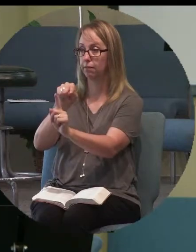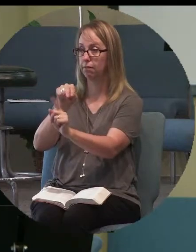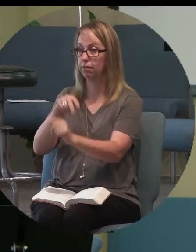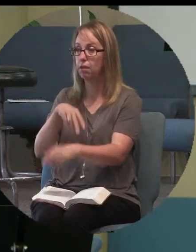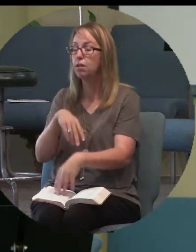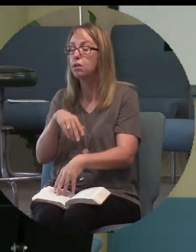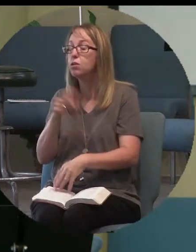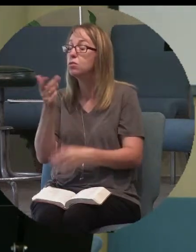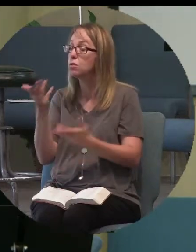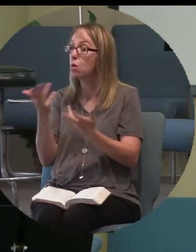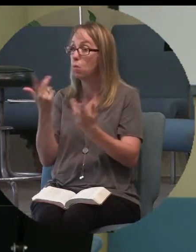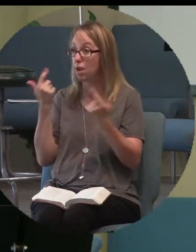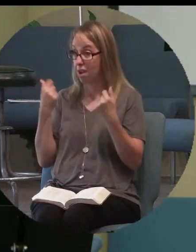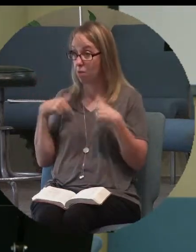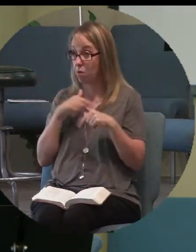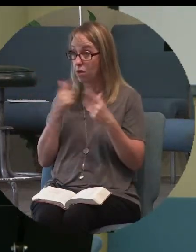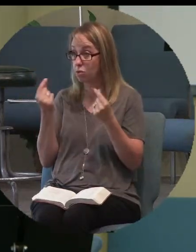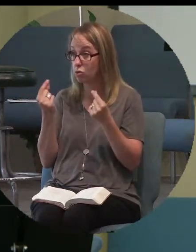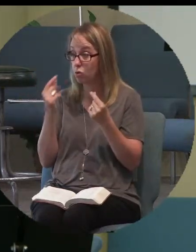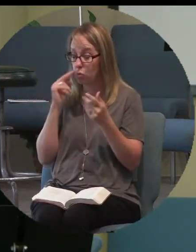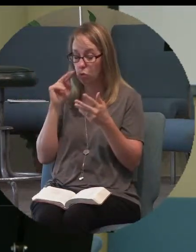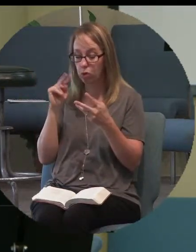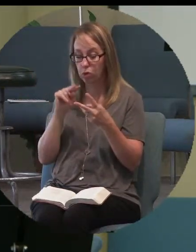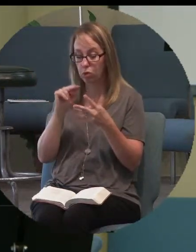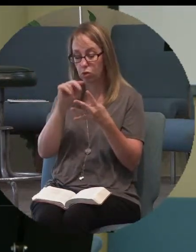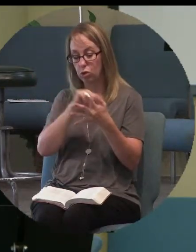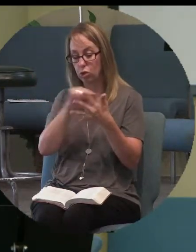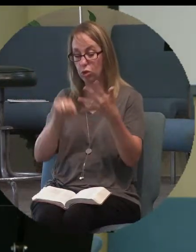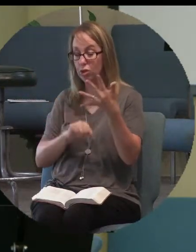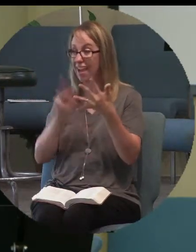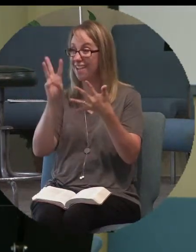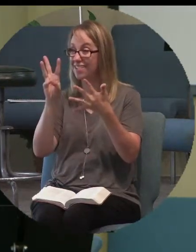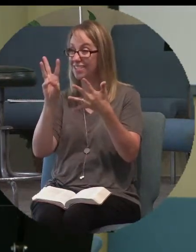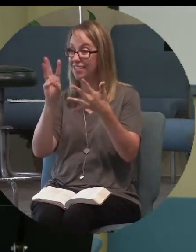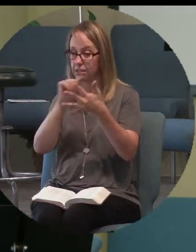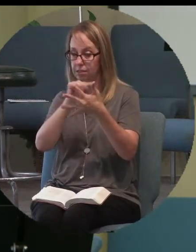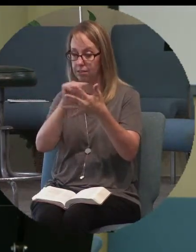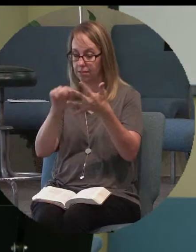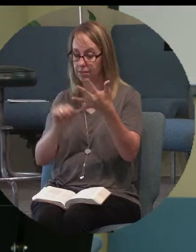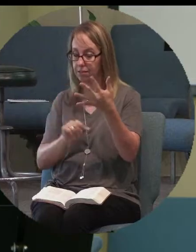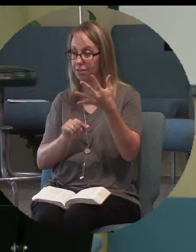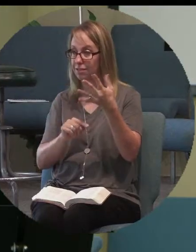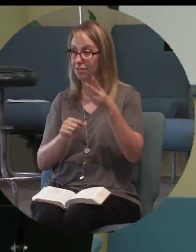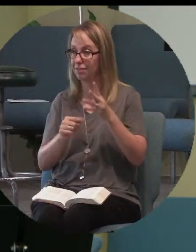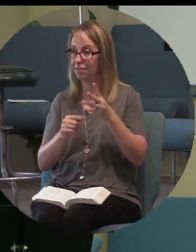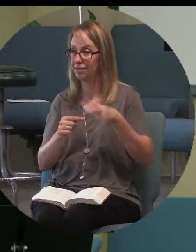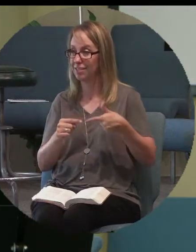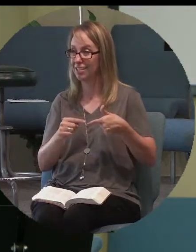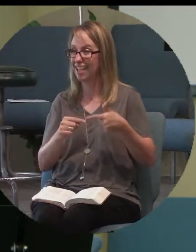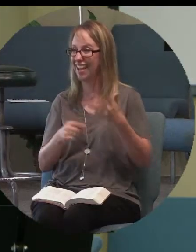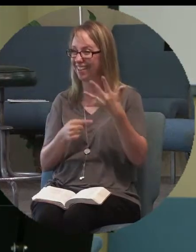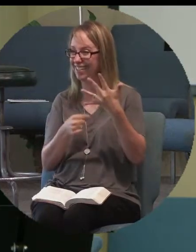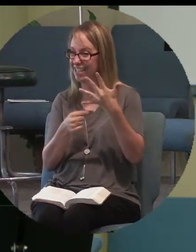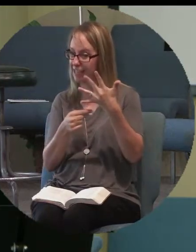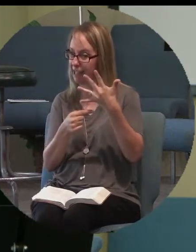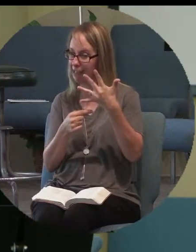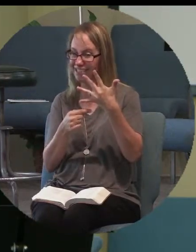do this morning is, I want us to look at six things ever so briefly. Finally, I'm going to set my watch